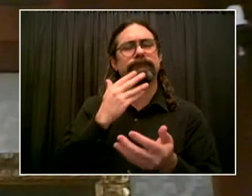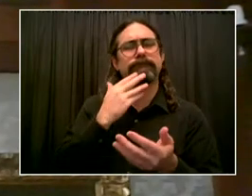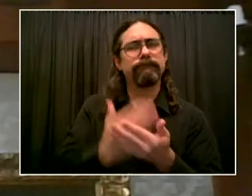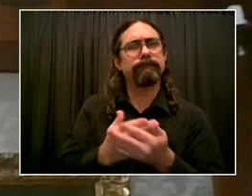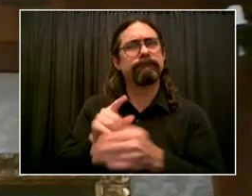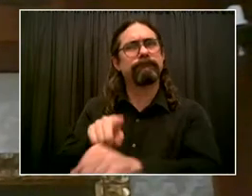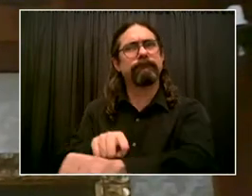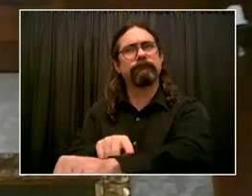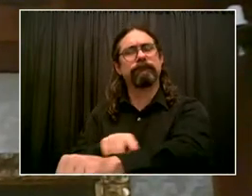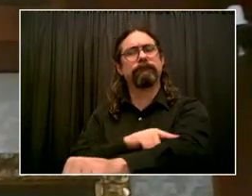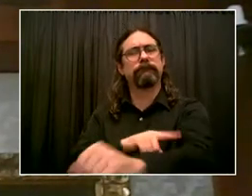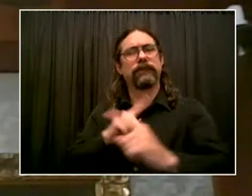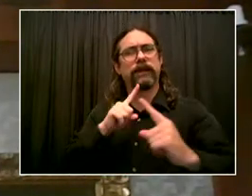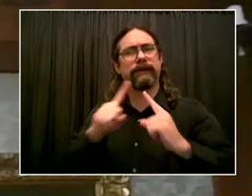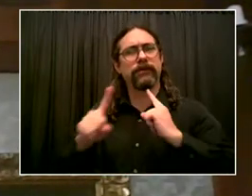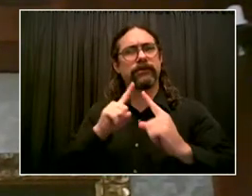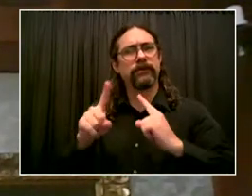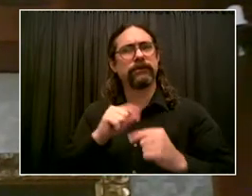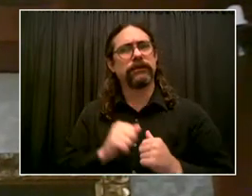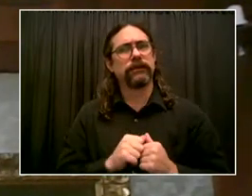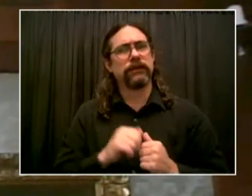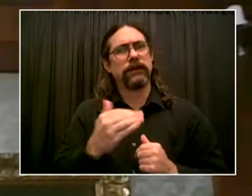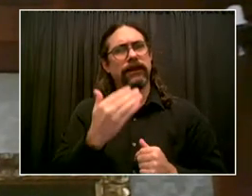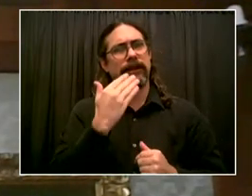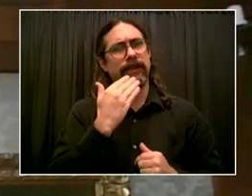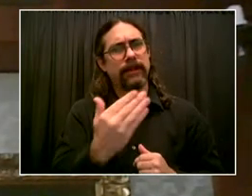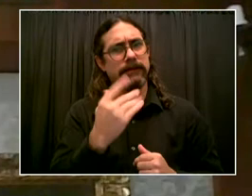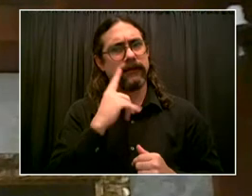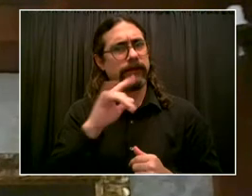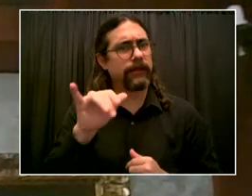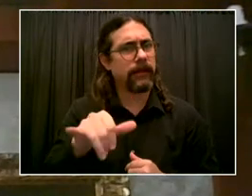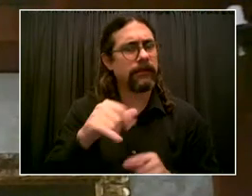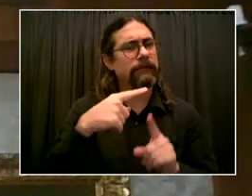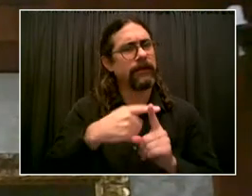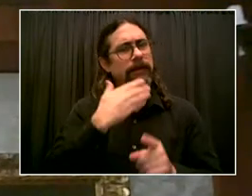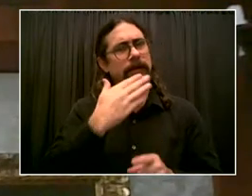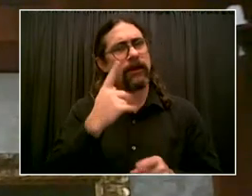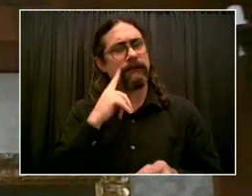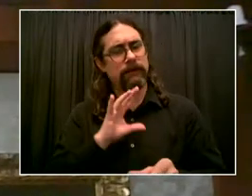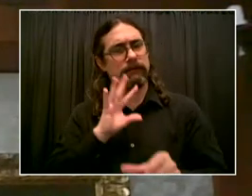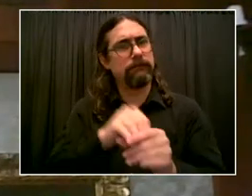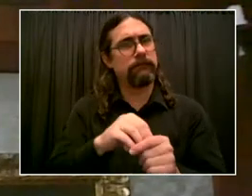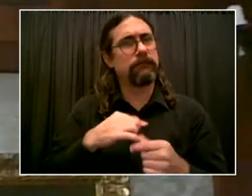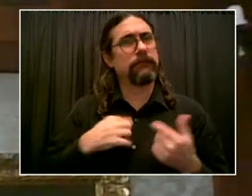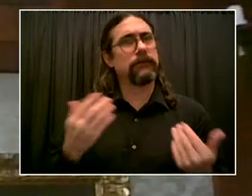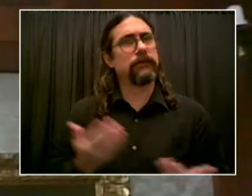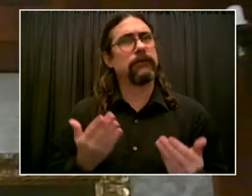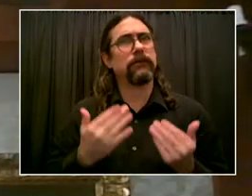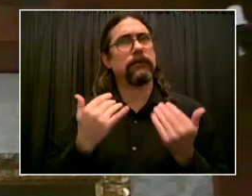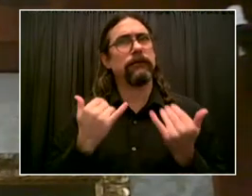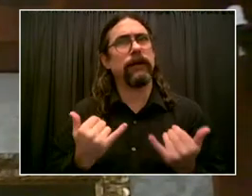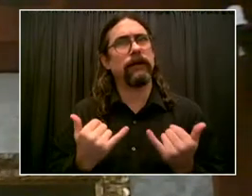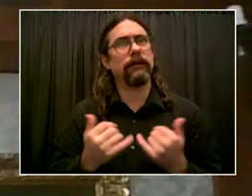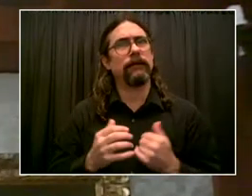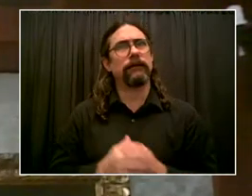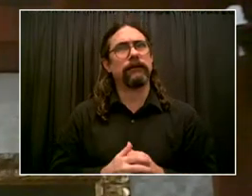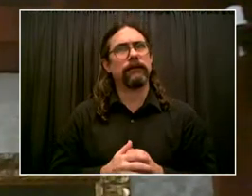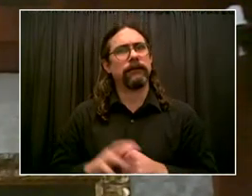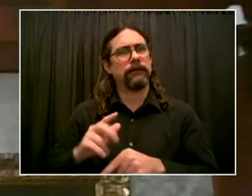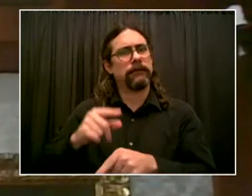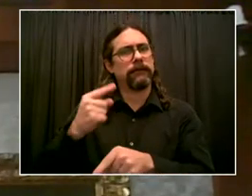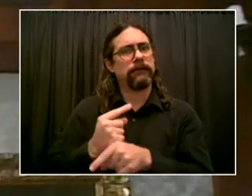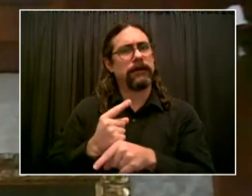you stated, we are still watching this variant closely, but this could prove to be a critical moment in our war with COVID-19.